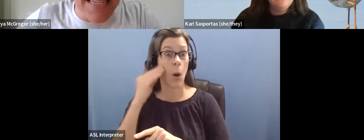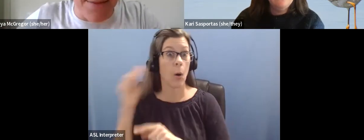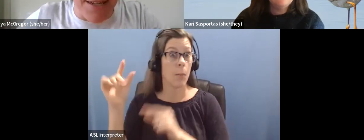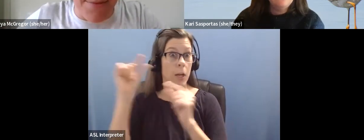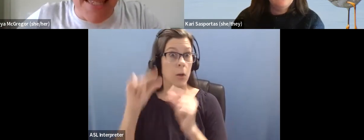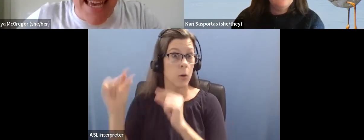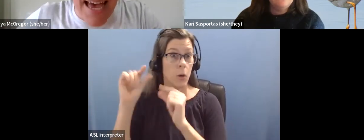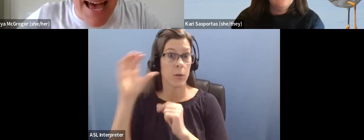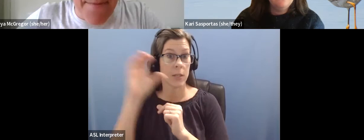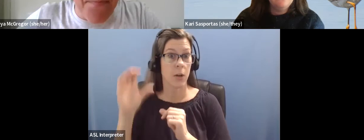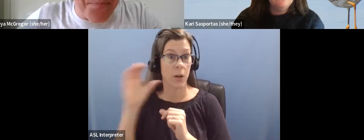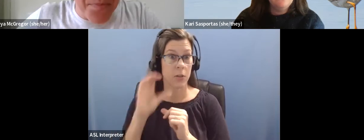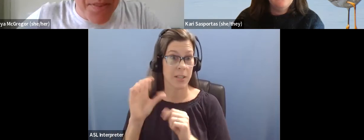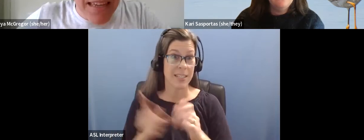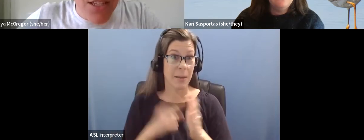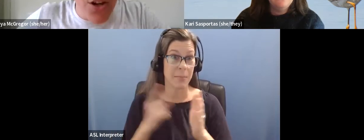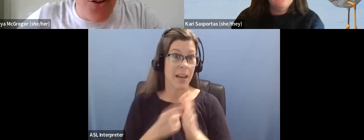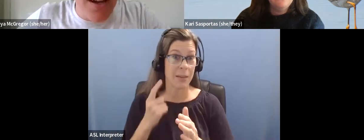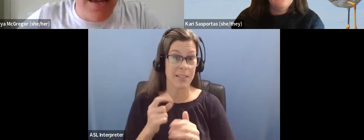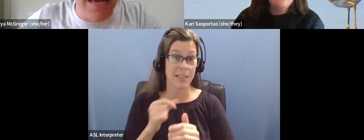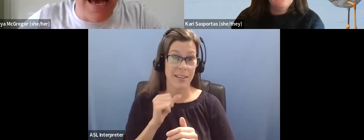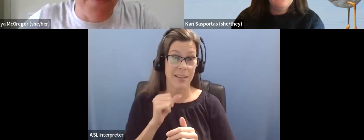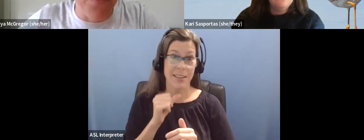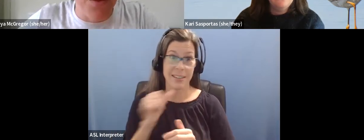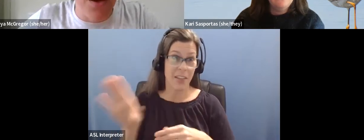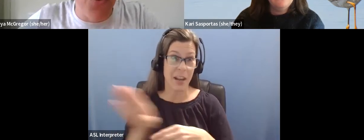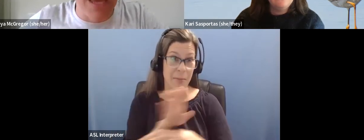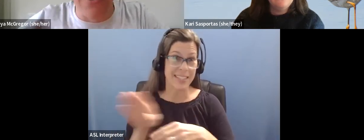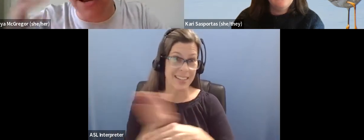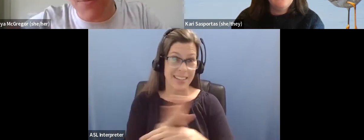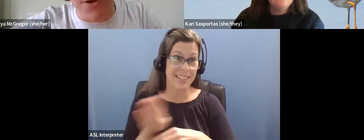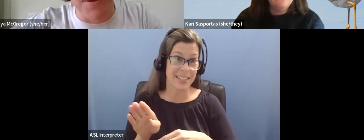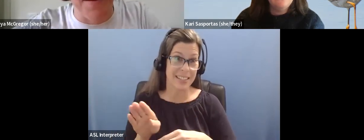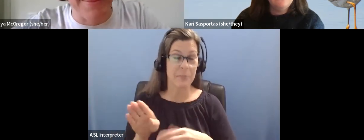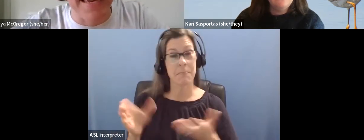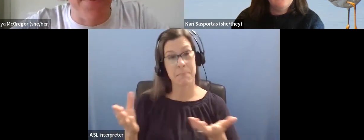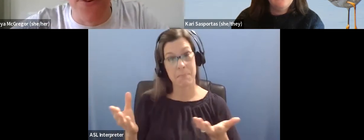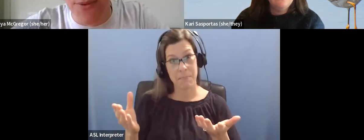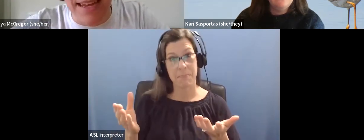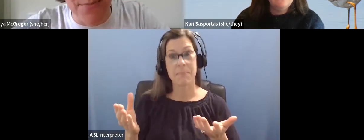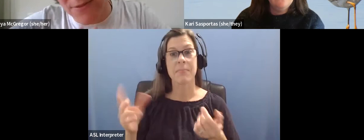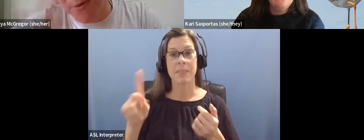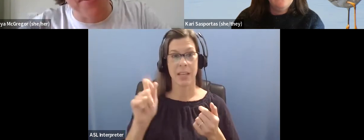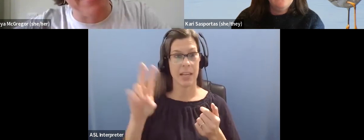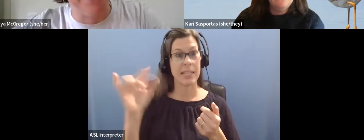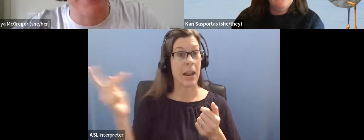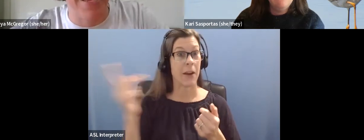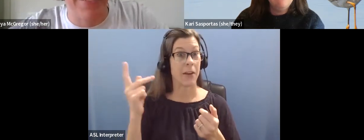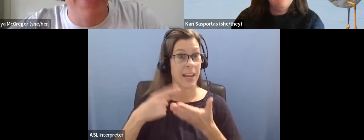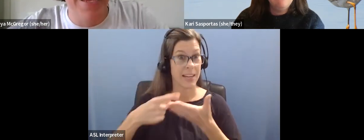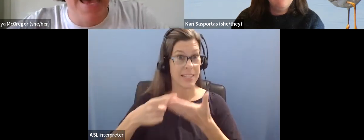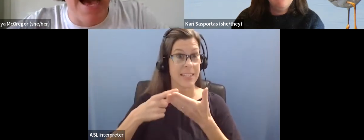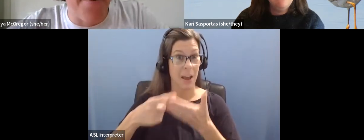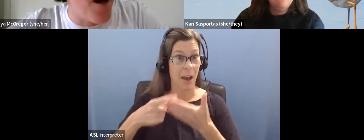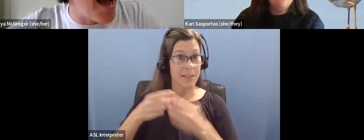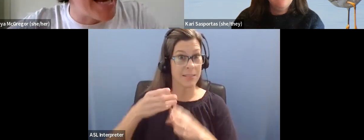business sometimes. Um, so, um, Carrie and I spoke a bit about these before we, before we went live today.